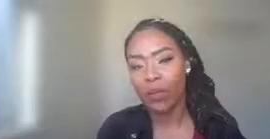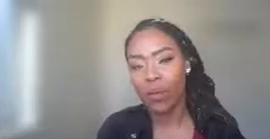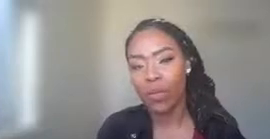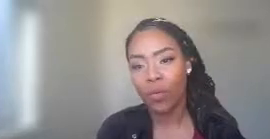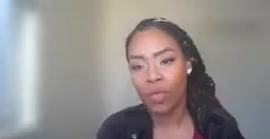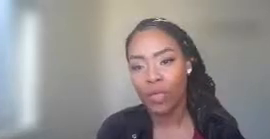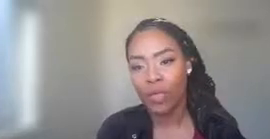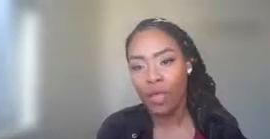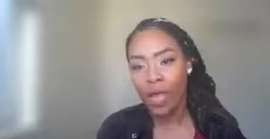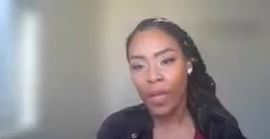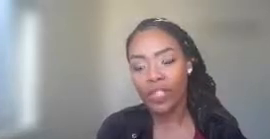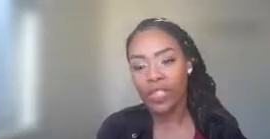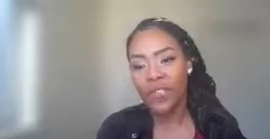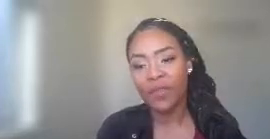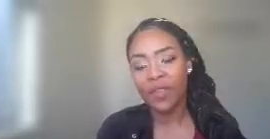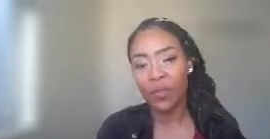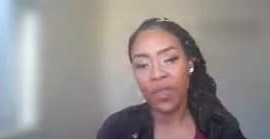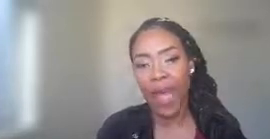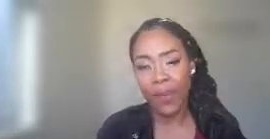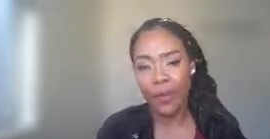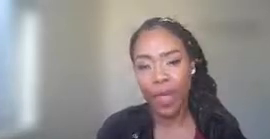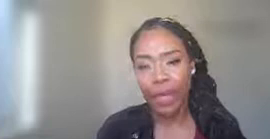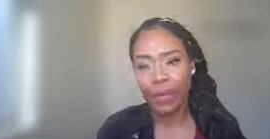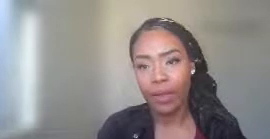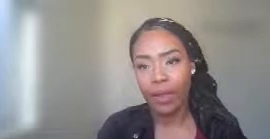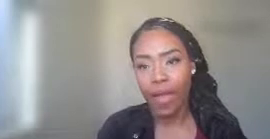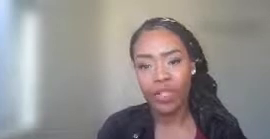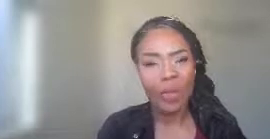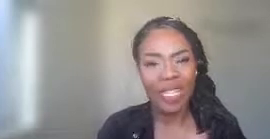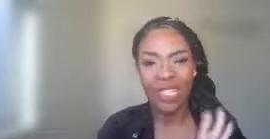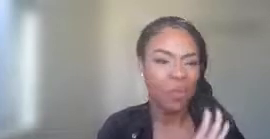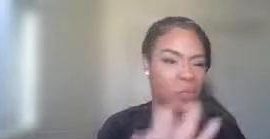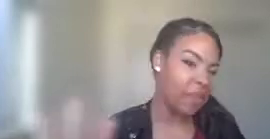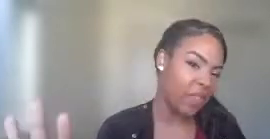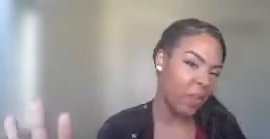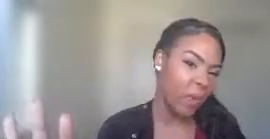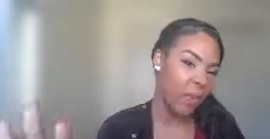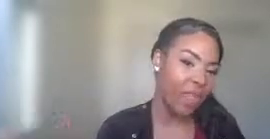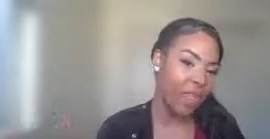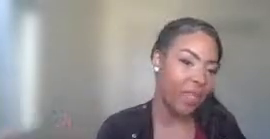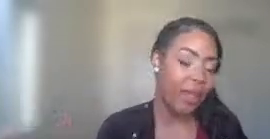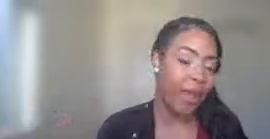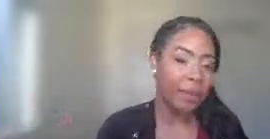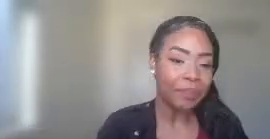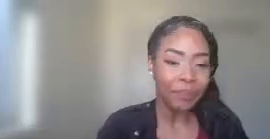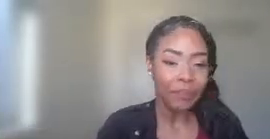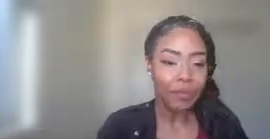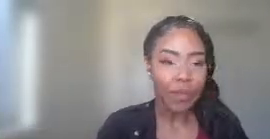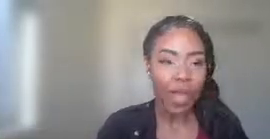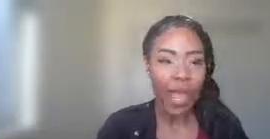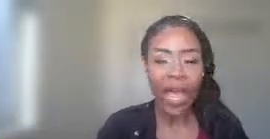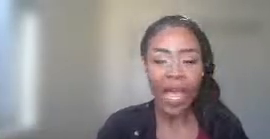and trauma-informed schools, um, and just gives different tools on how to do that. Um, just because I just briefly went over it. Um,